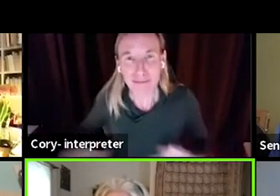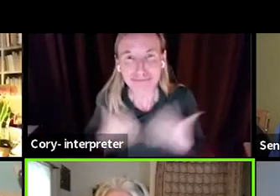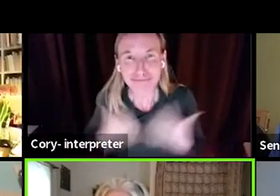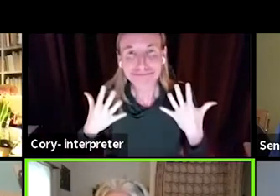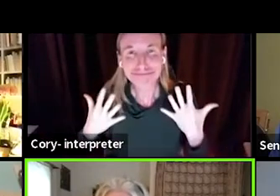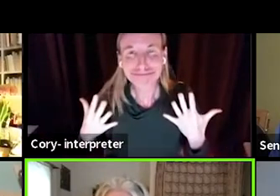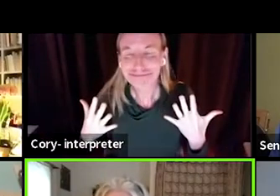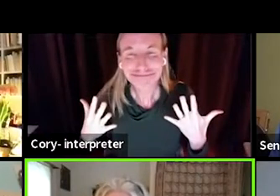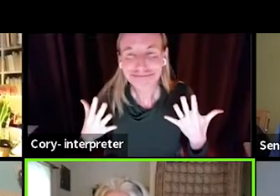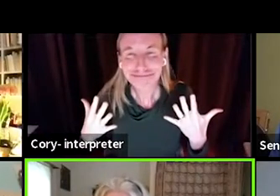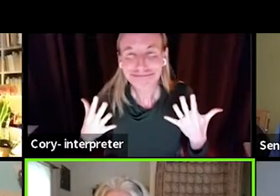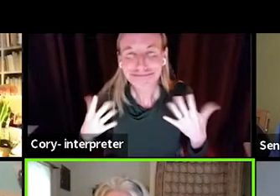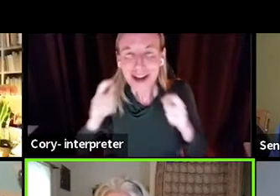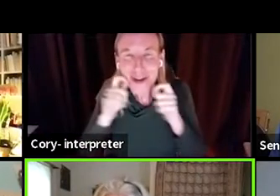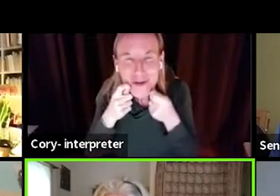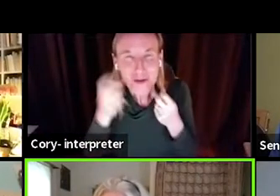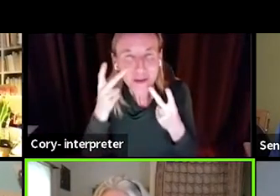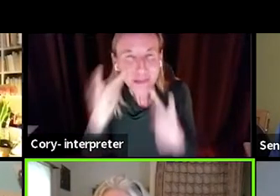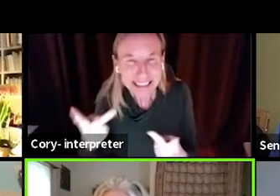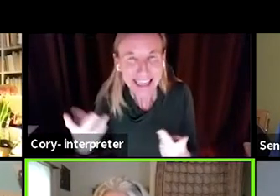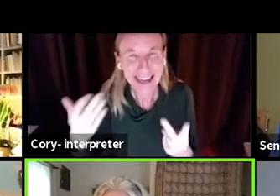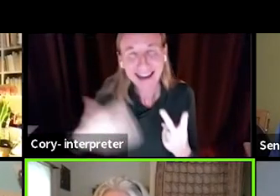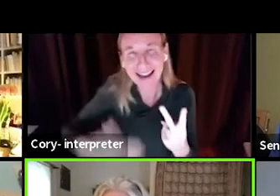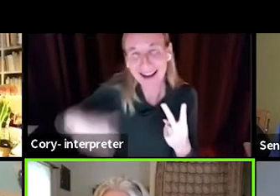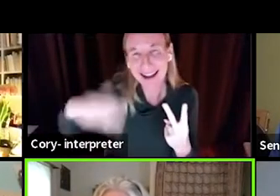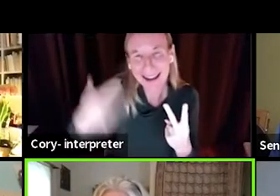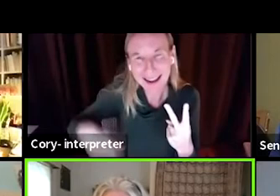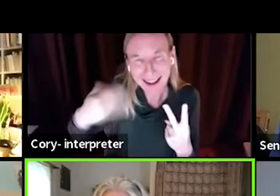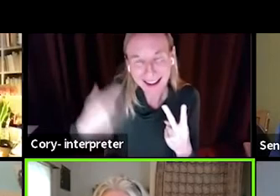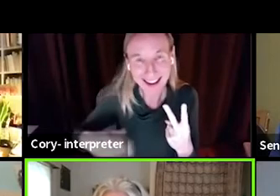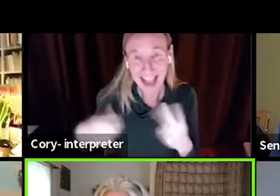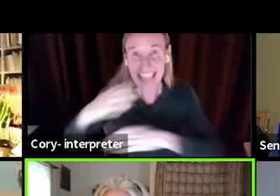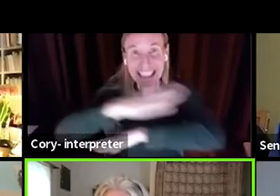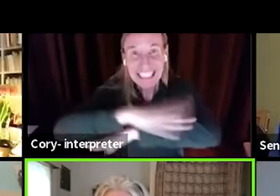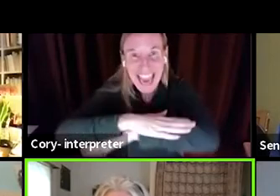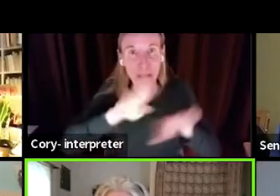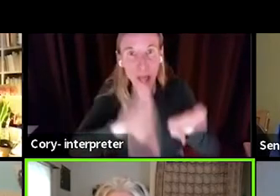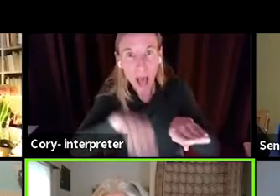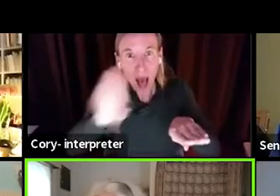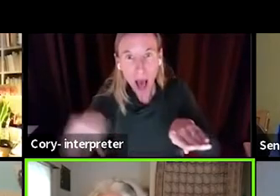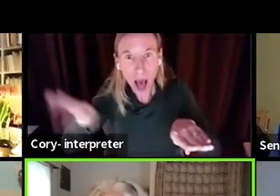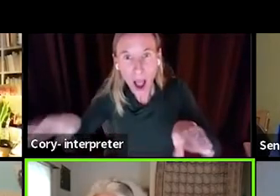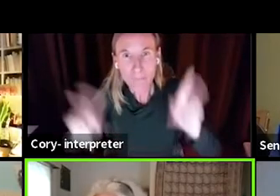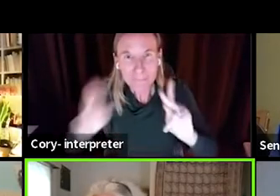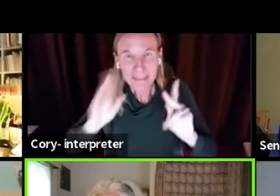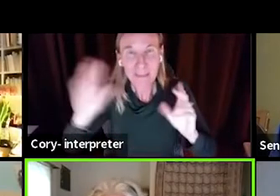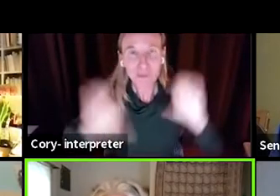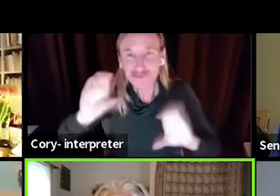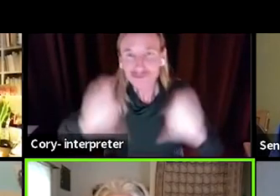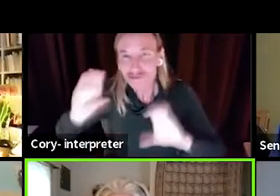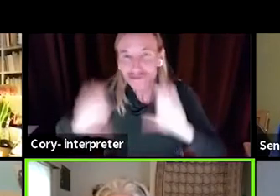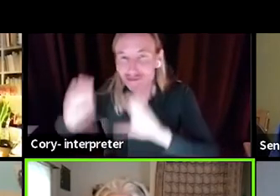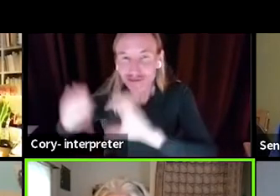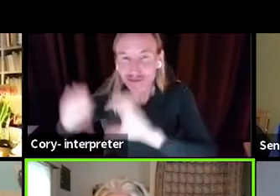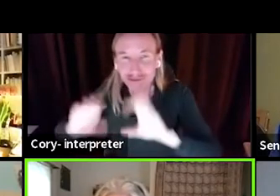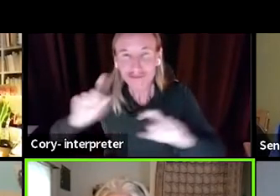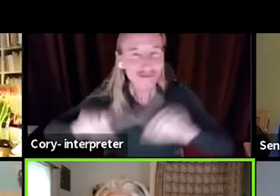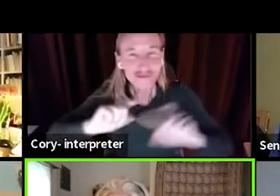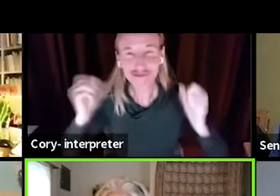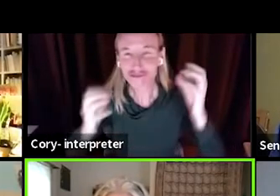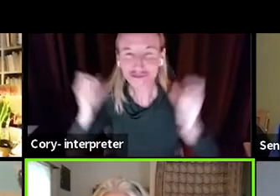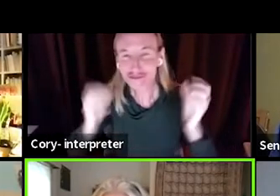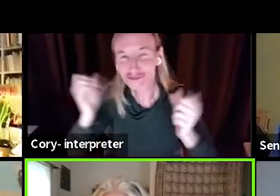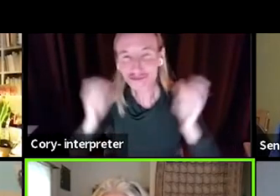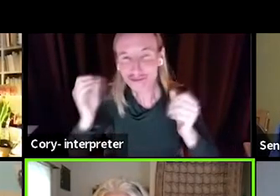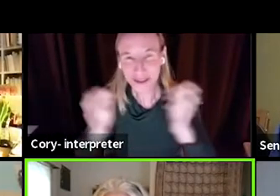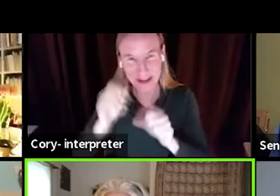really exciting to see that couple tables worth of people who were chattering away with each other and